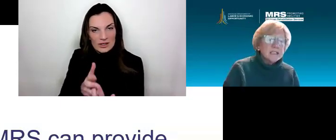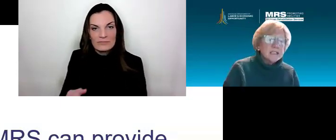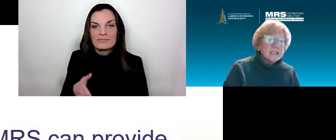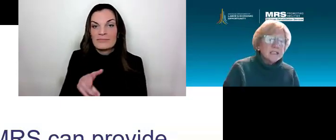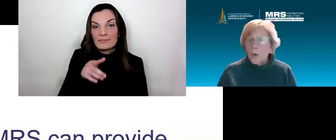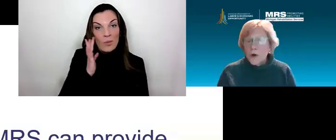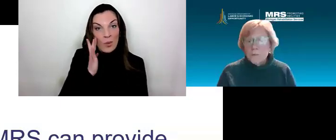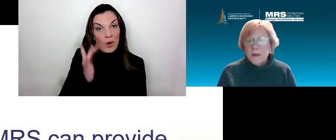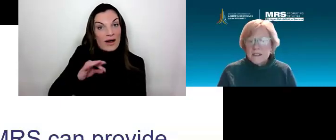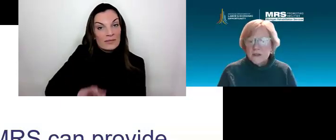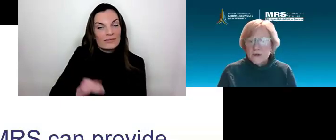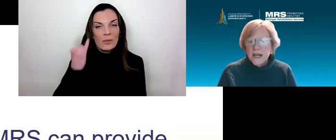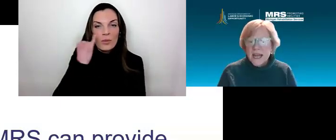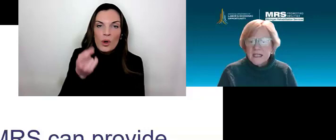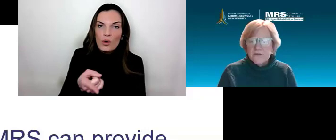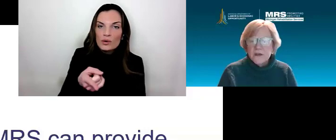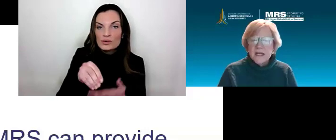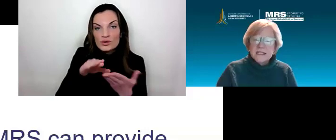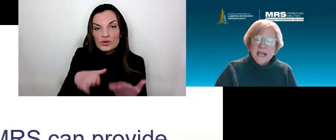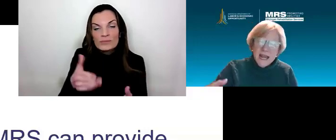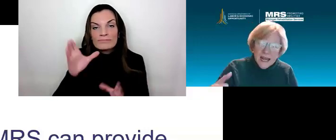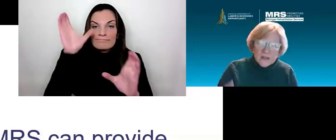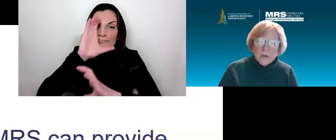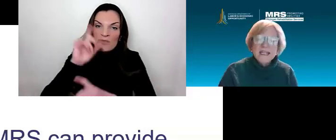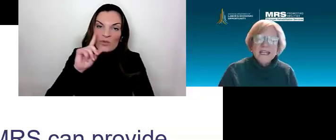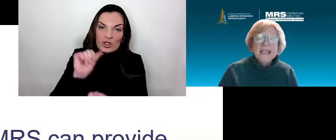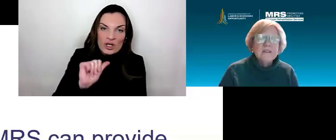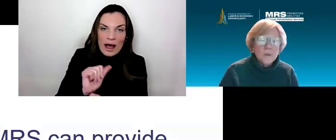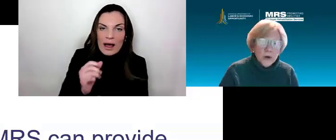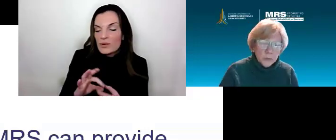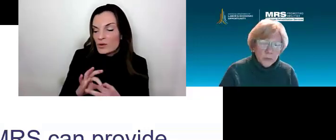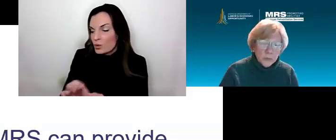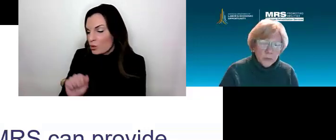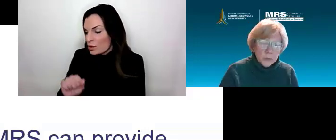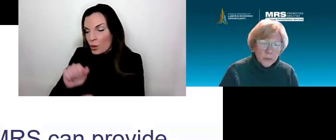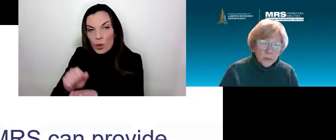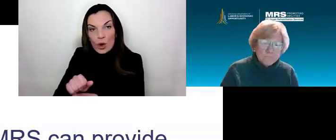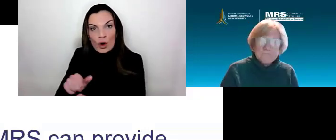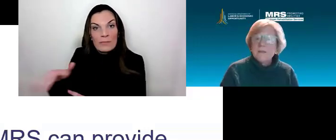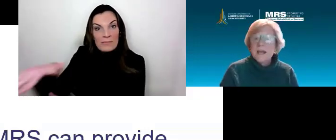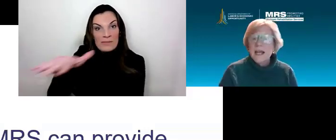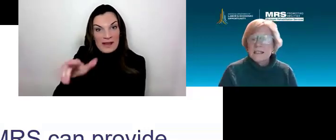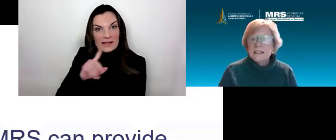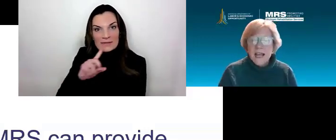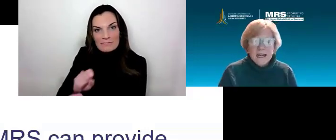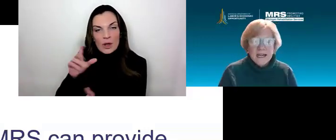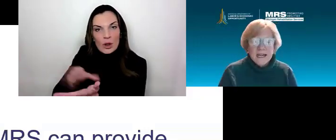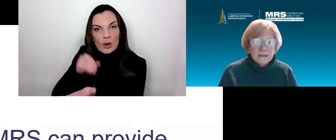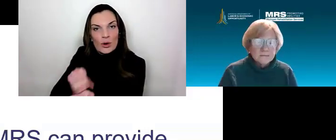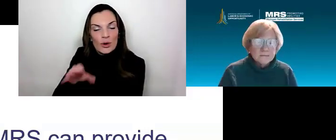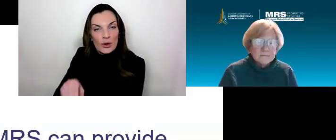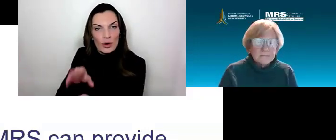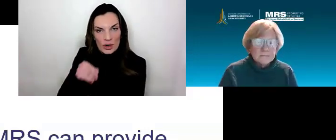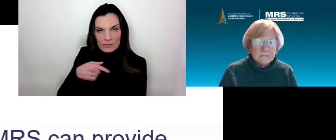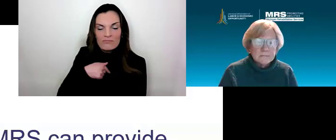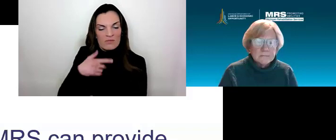exploration or work-based learning activities actually in the workplace. Next slide.